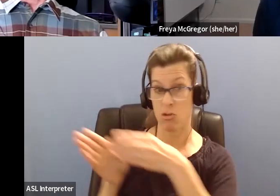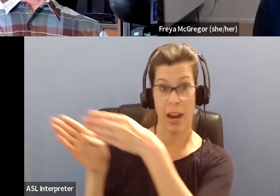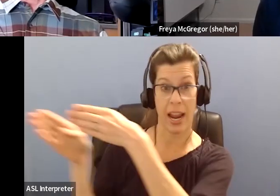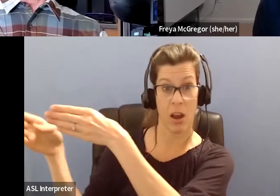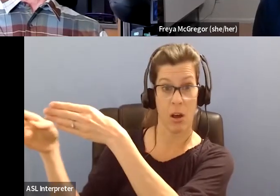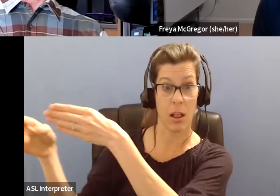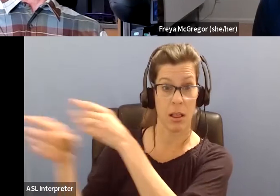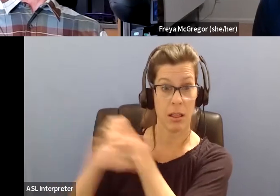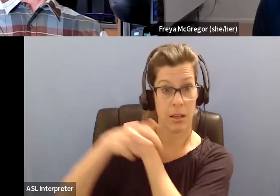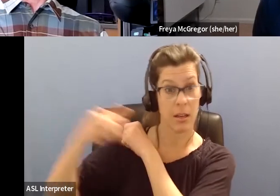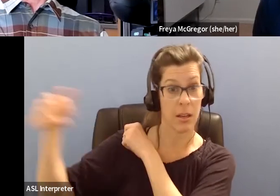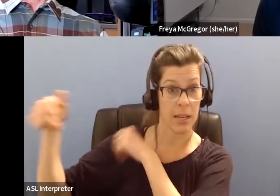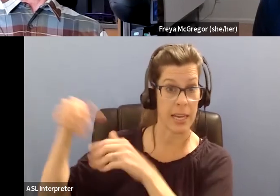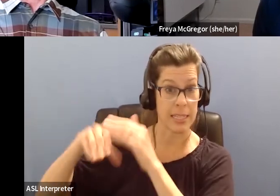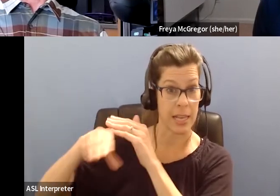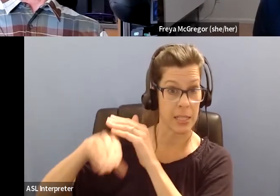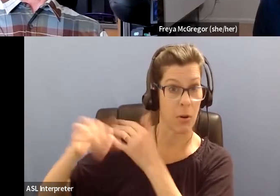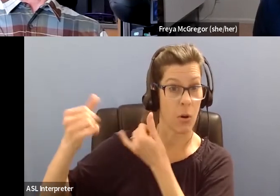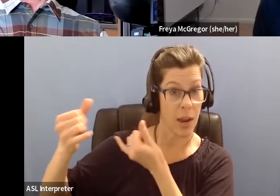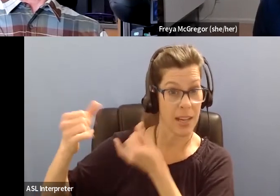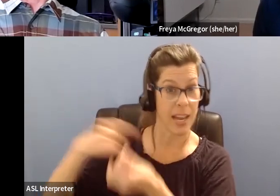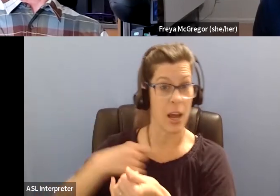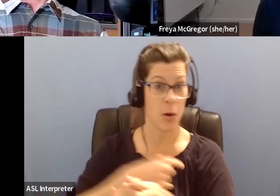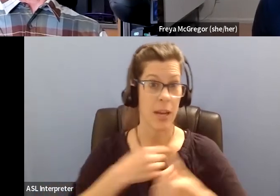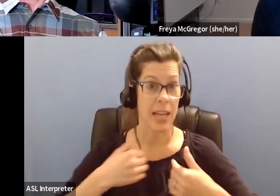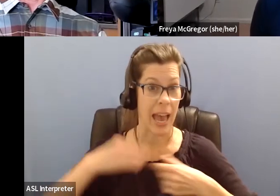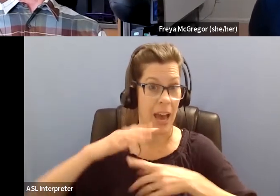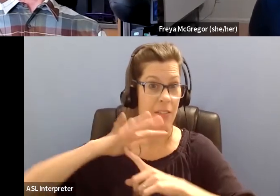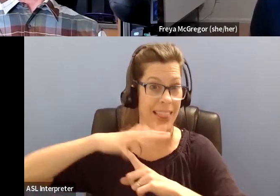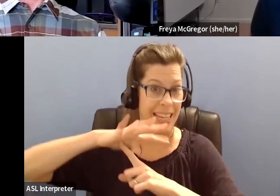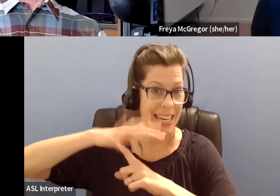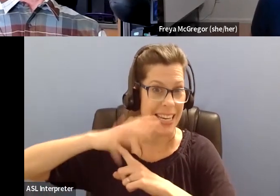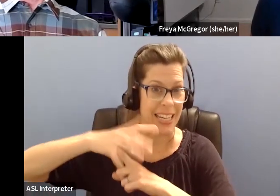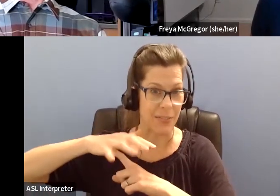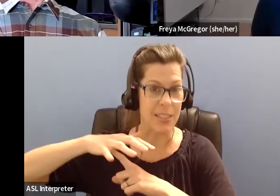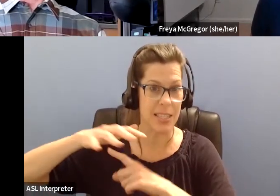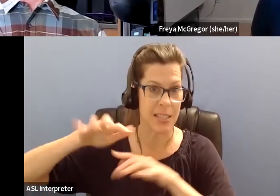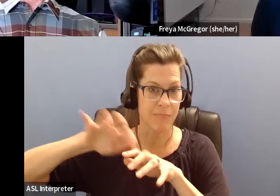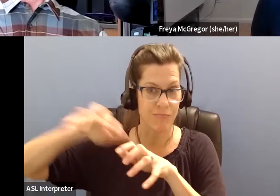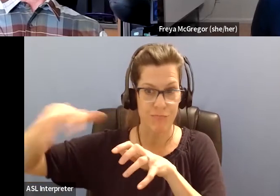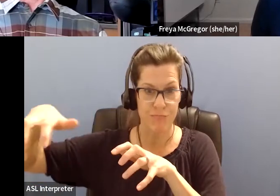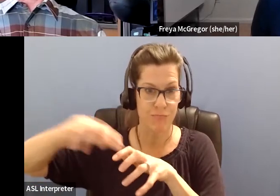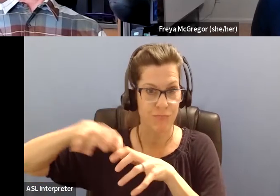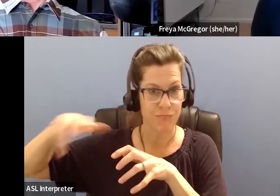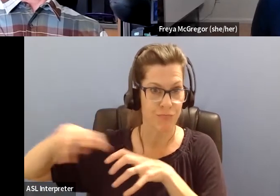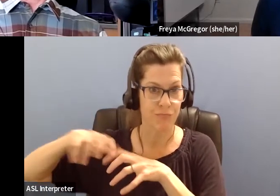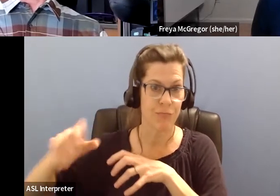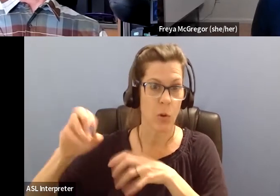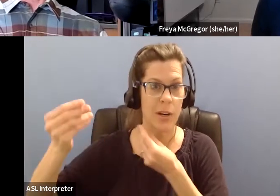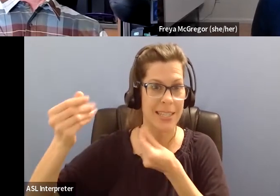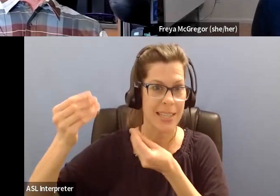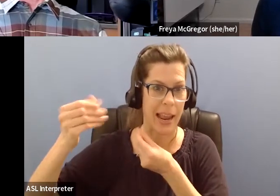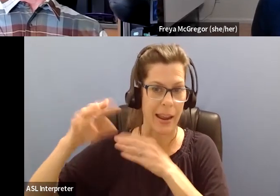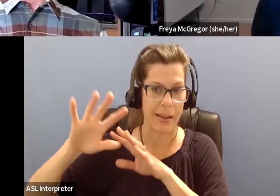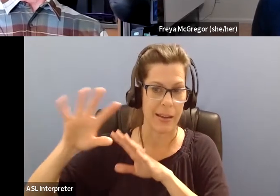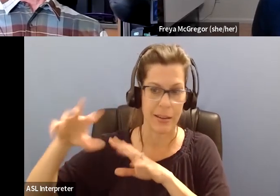um, it's accessible right now, we've got some, some leaves on it, or we have, um, some sand on it, or we've got, you know,